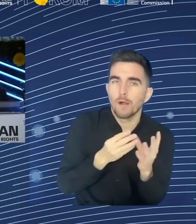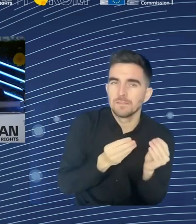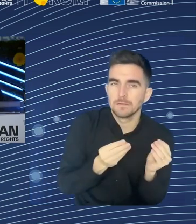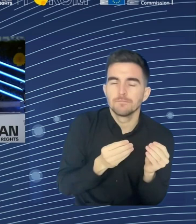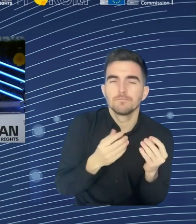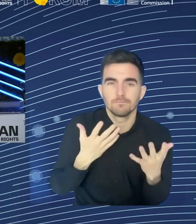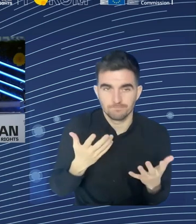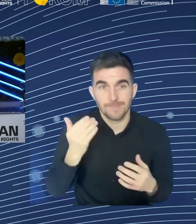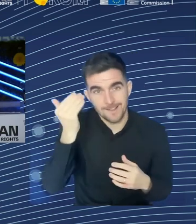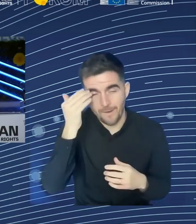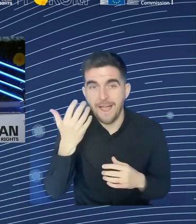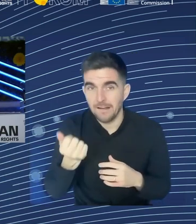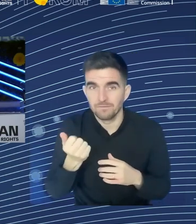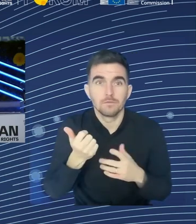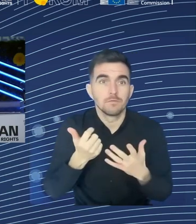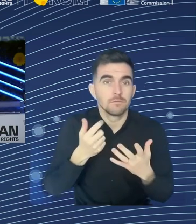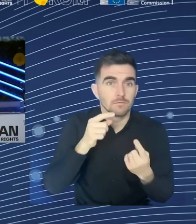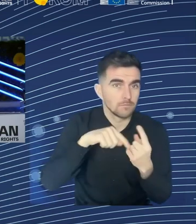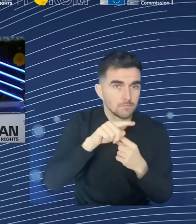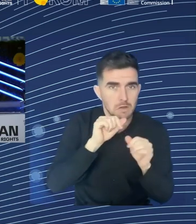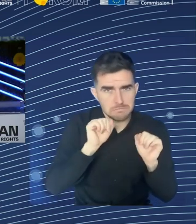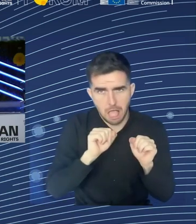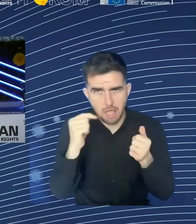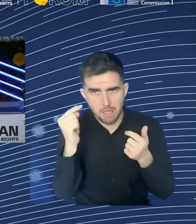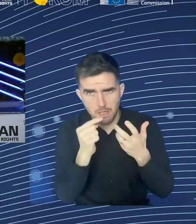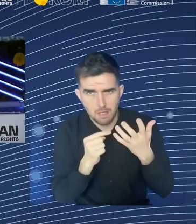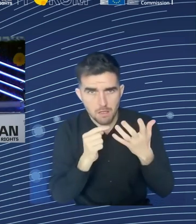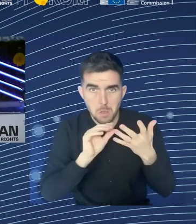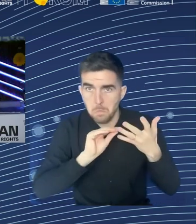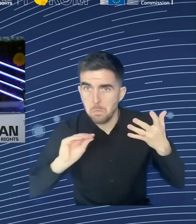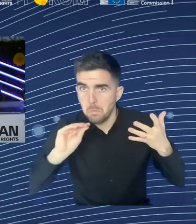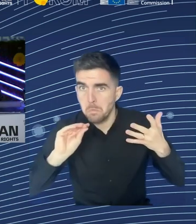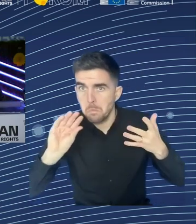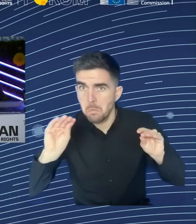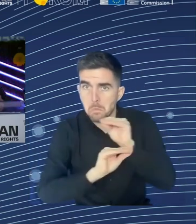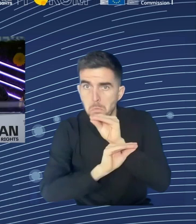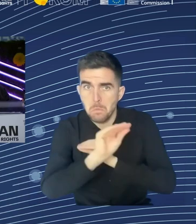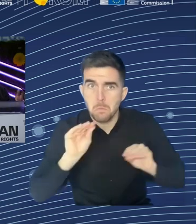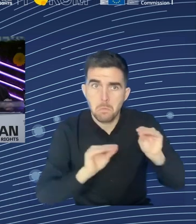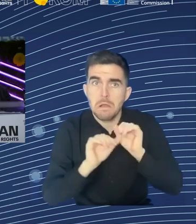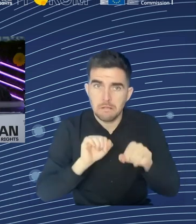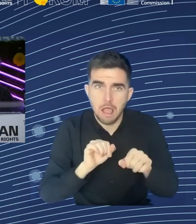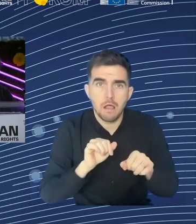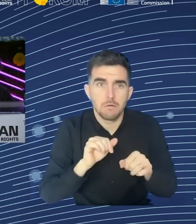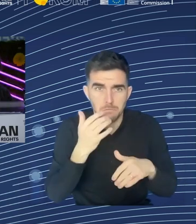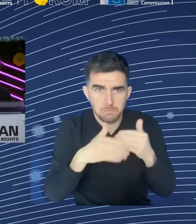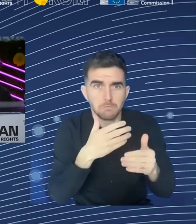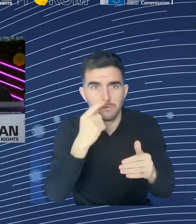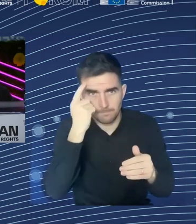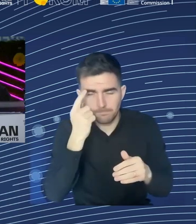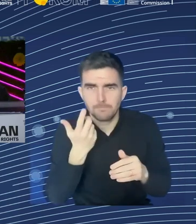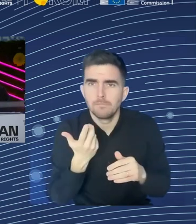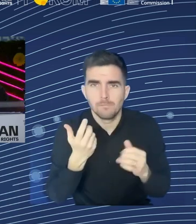is that there could be targeted labor migration to help reduce labor shortage, to some extent, this is already the case,